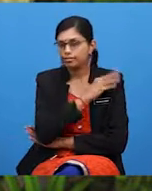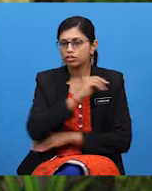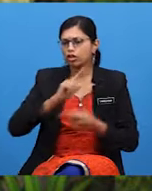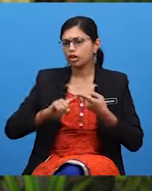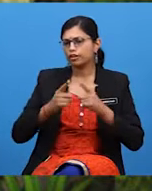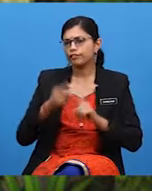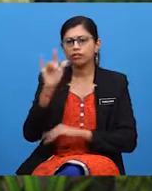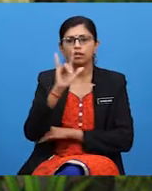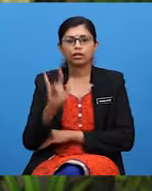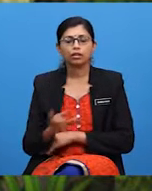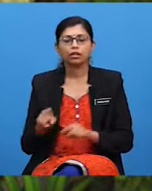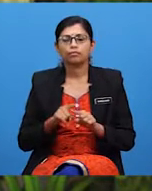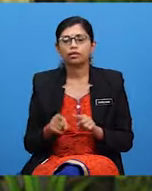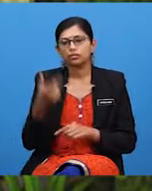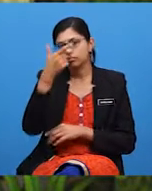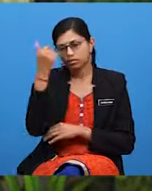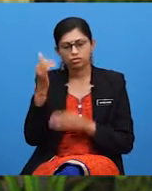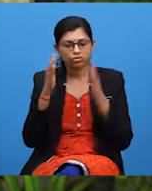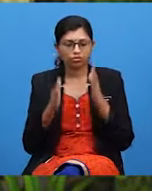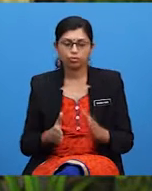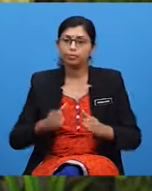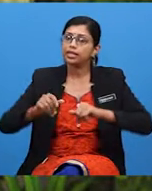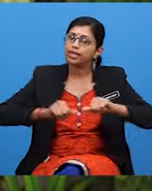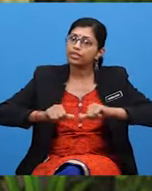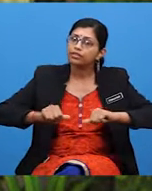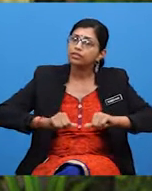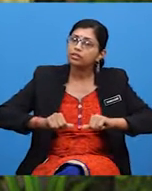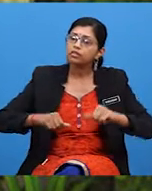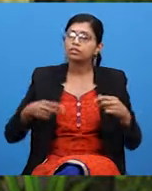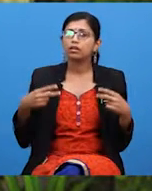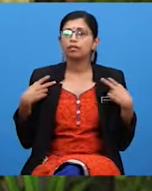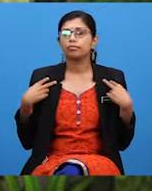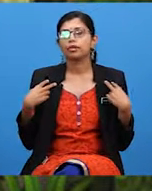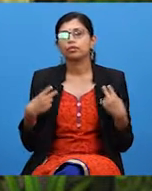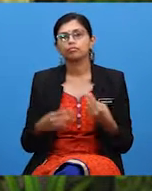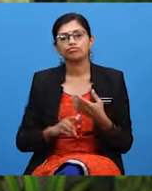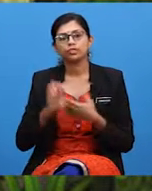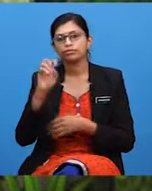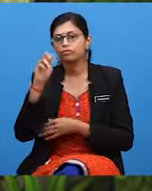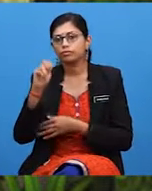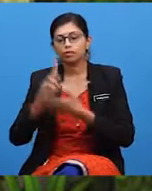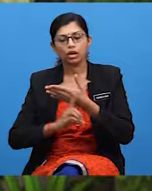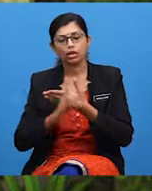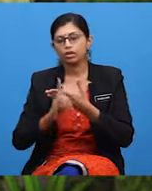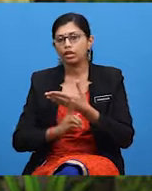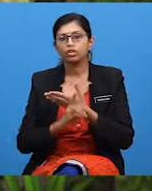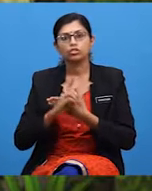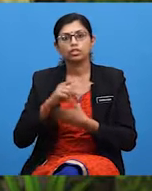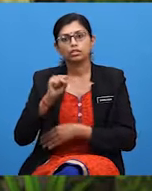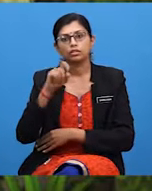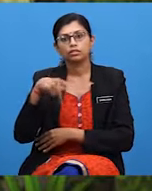But because of human activities, they have become one of the endangered species.